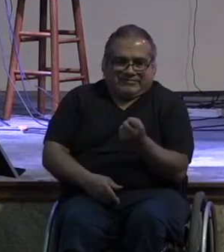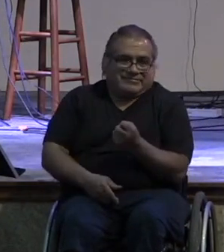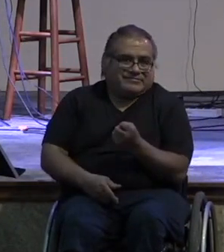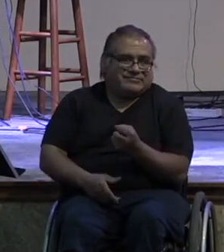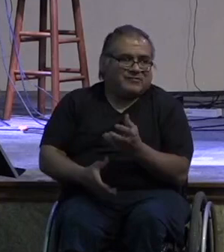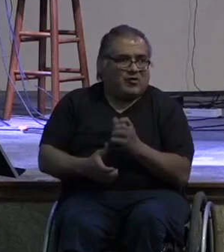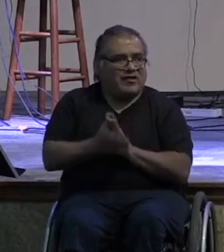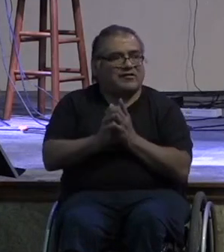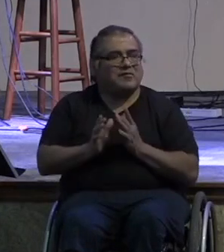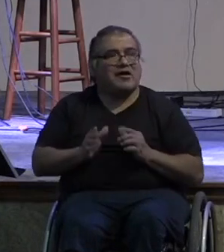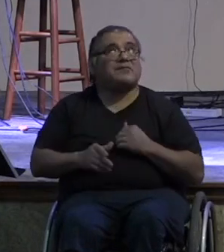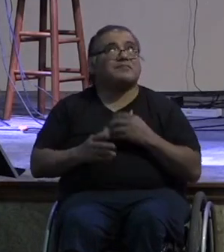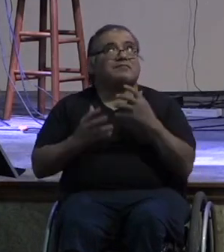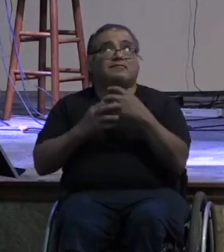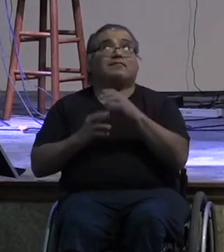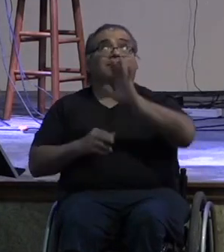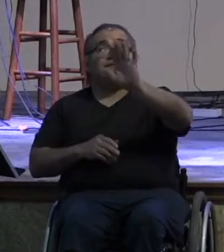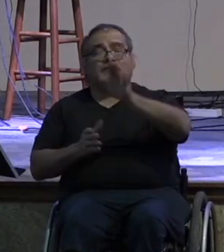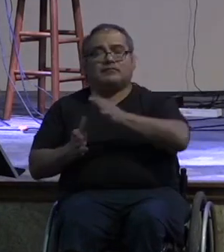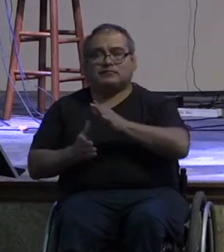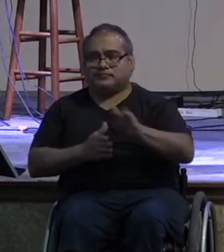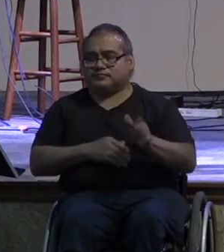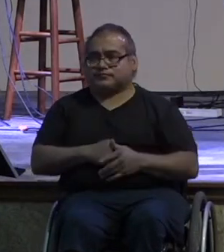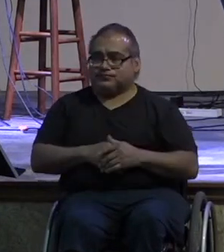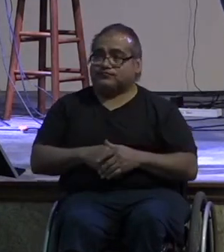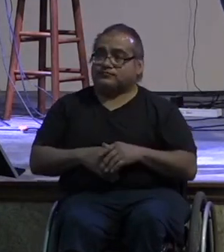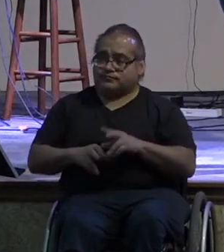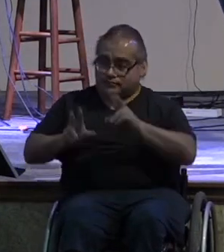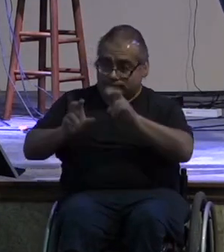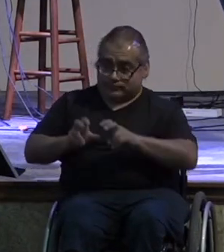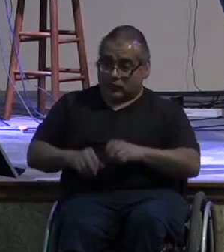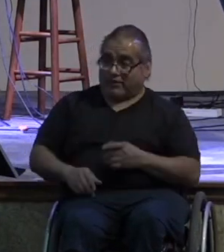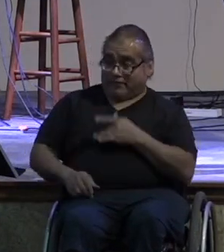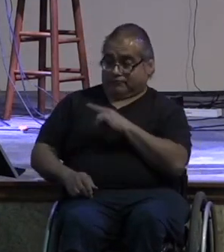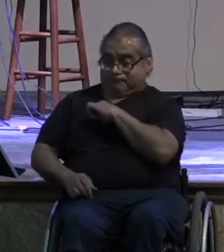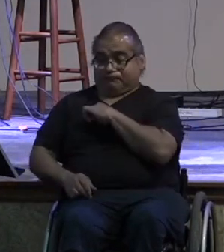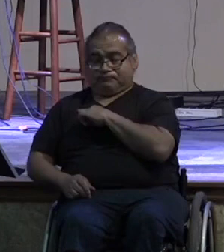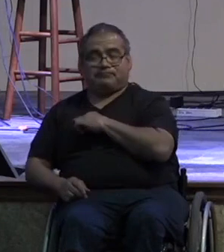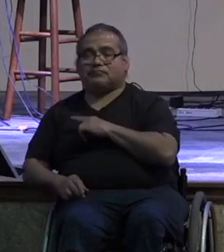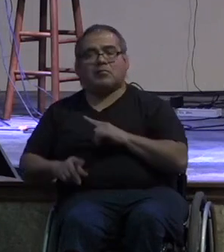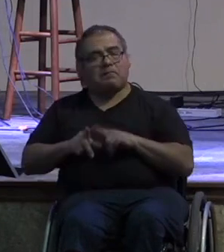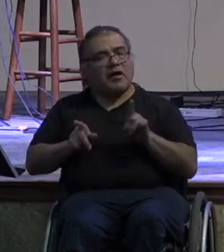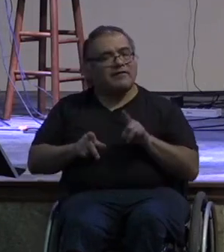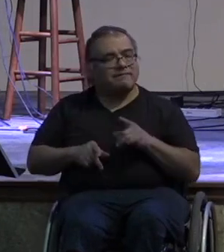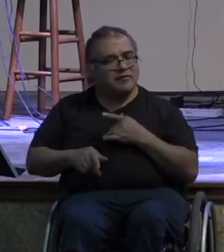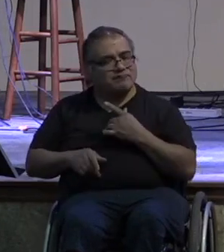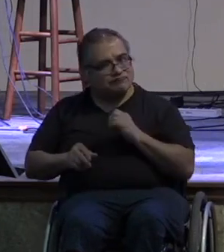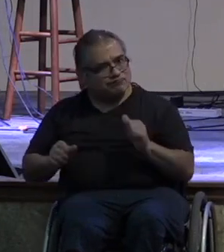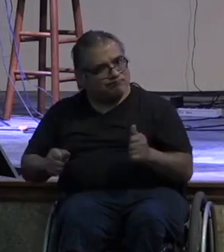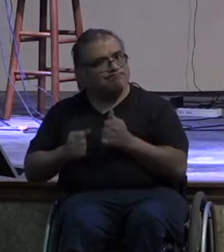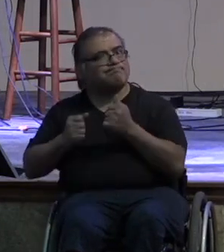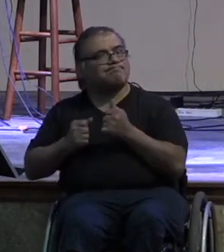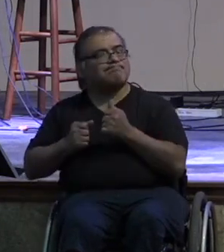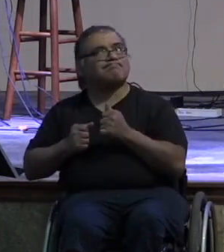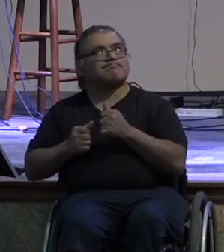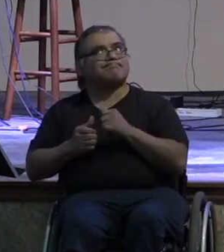people he's designed us to be so as we examine these things i don't want you to feel guilty i want you to challenge yourself about how we can